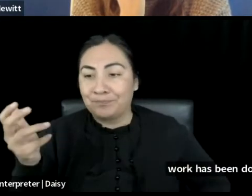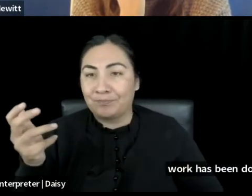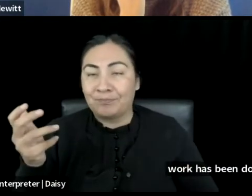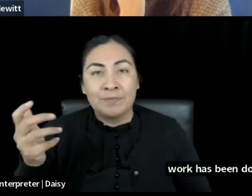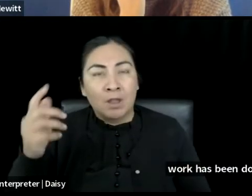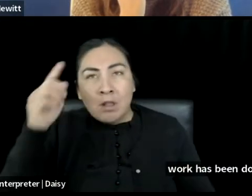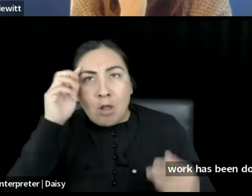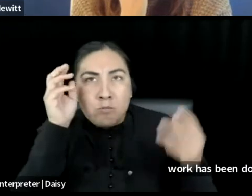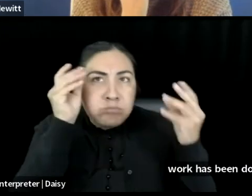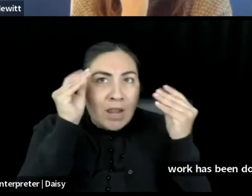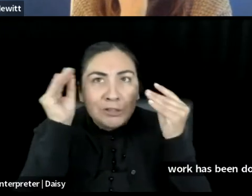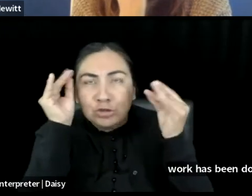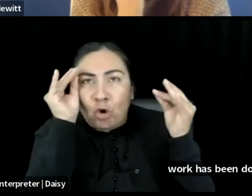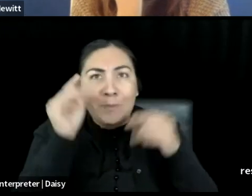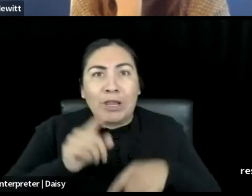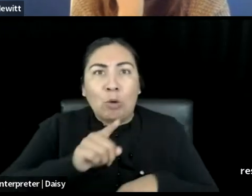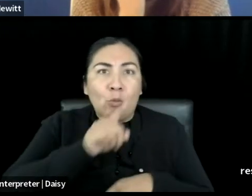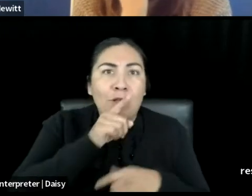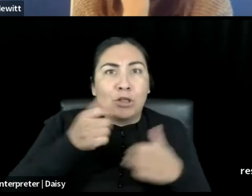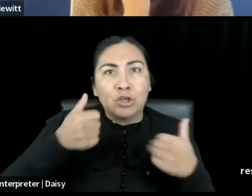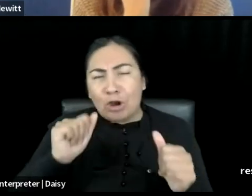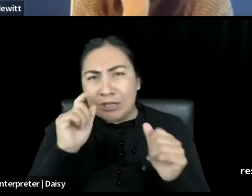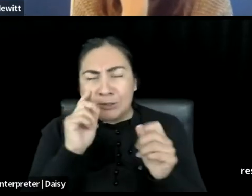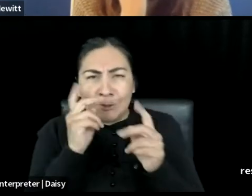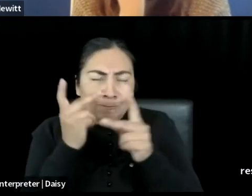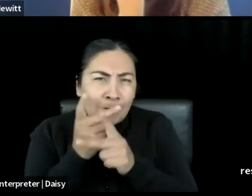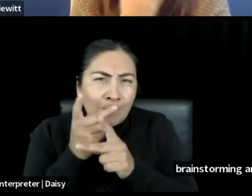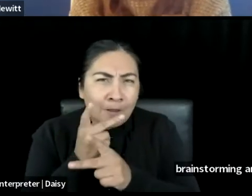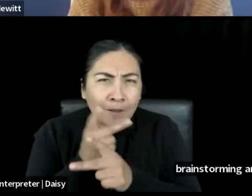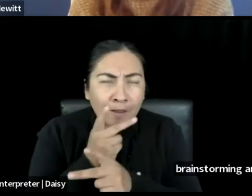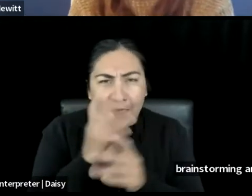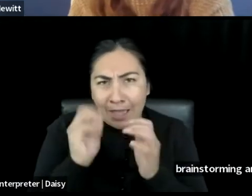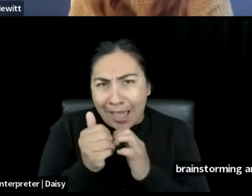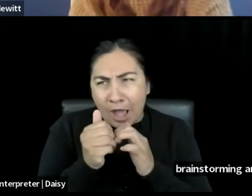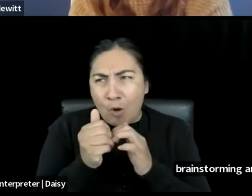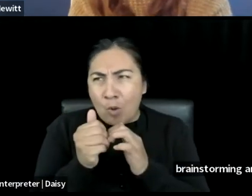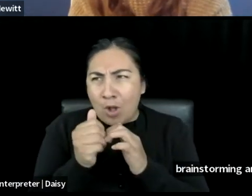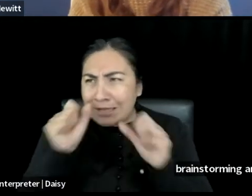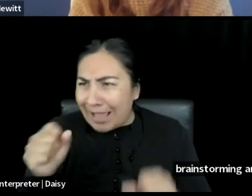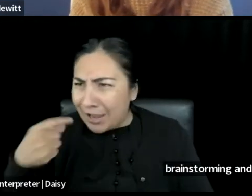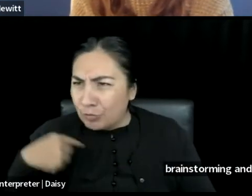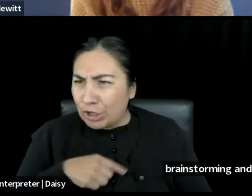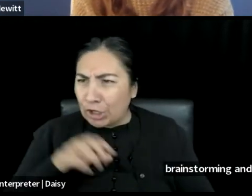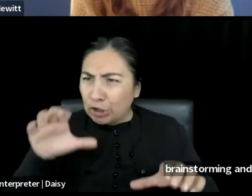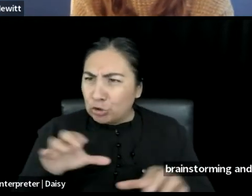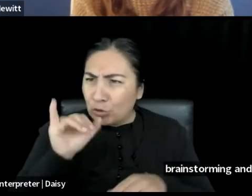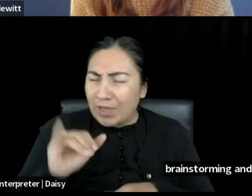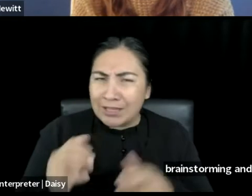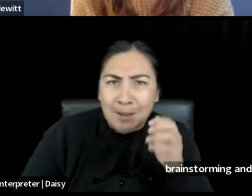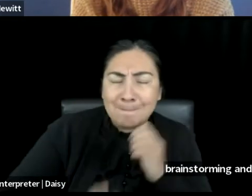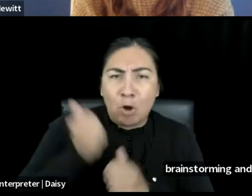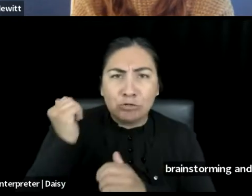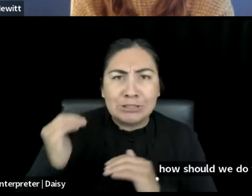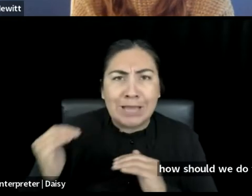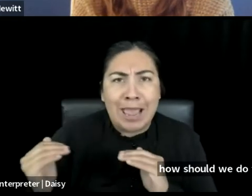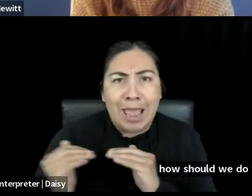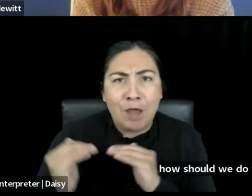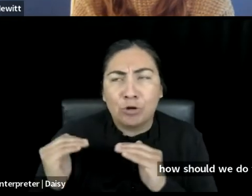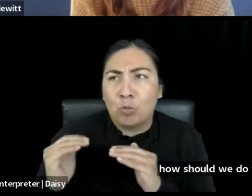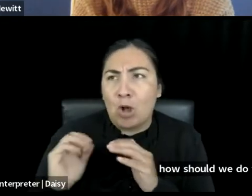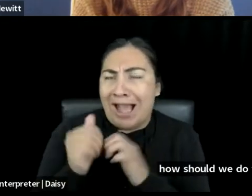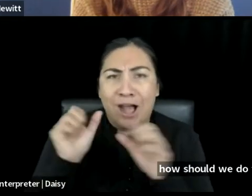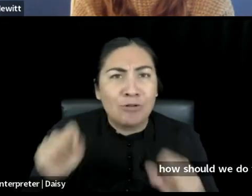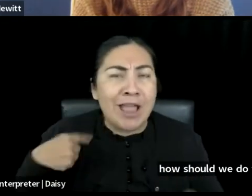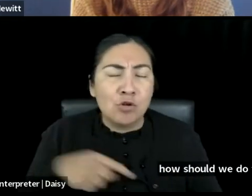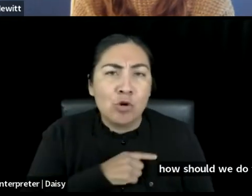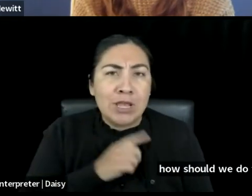brainstorming and like really trying to figure out like, how should we do this in the most equitable way? How can we support people before people